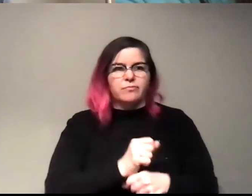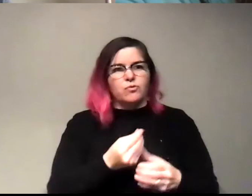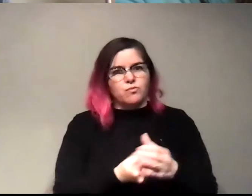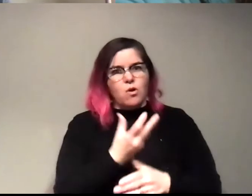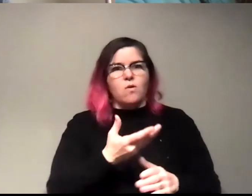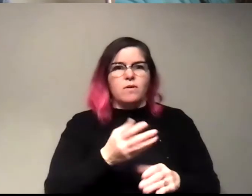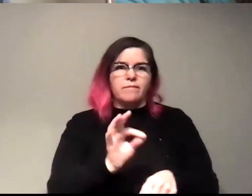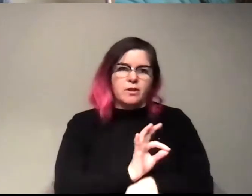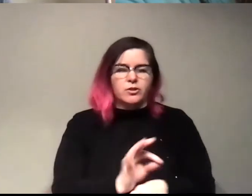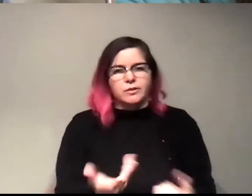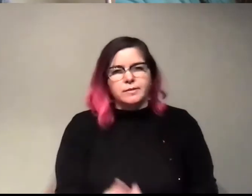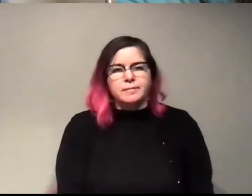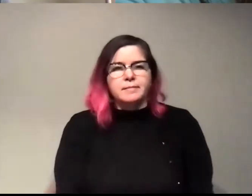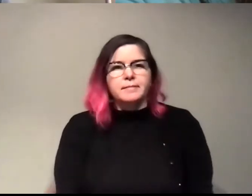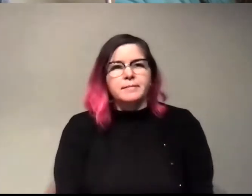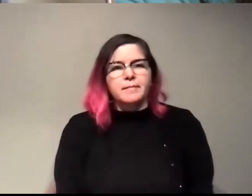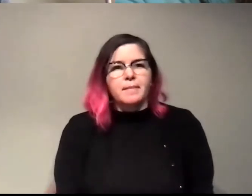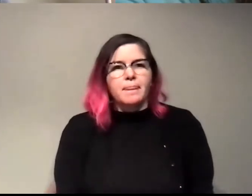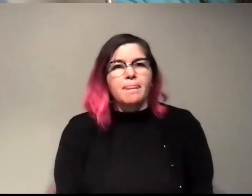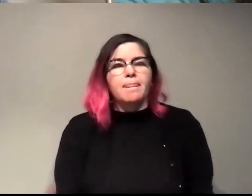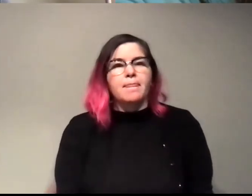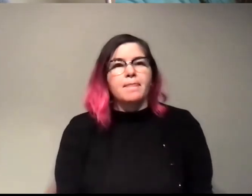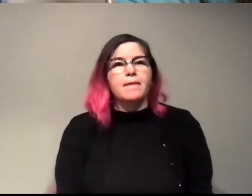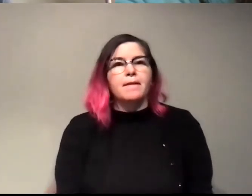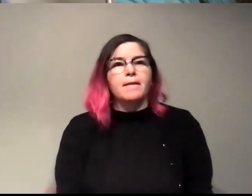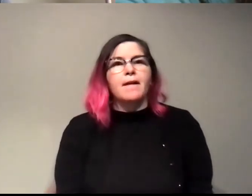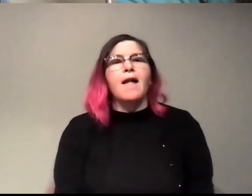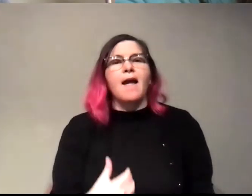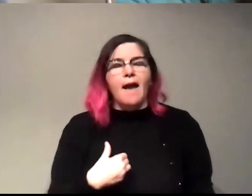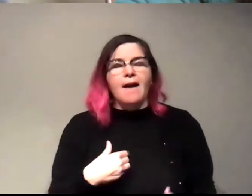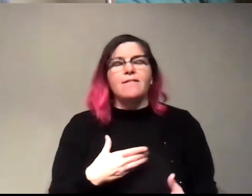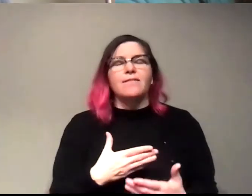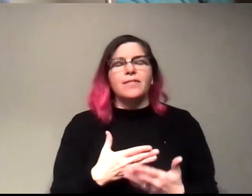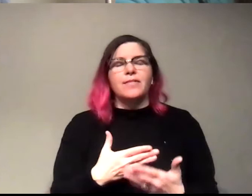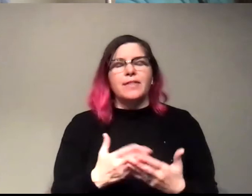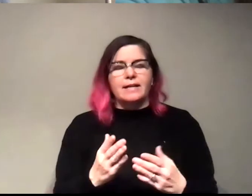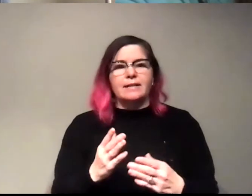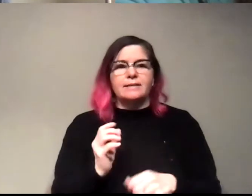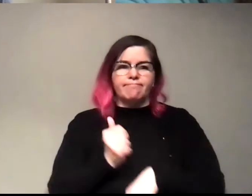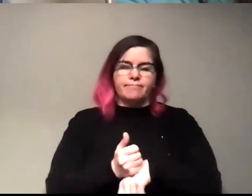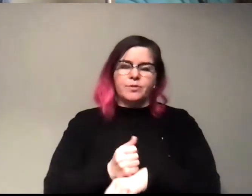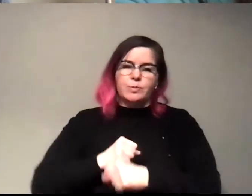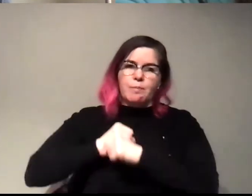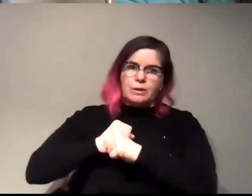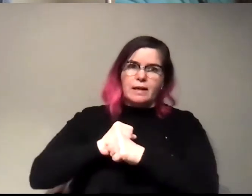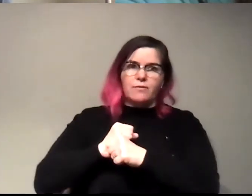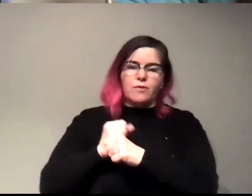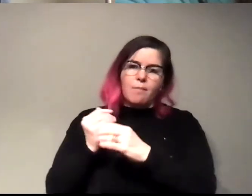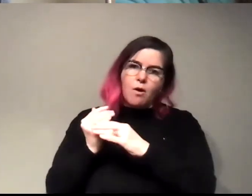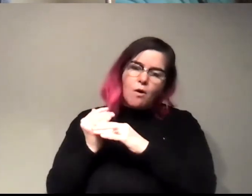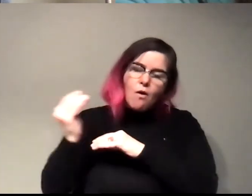Um, and so they have like actually protect mechanisms that protect them from using, you know, from